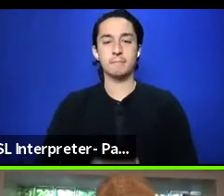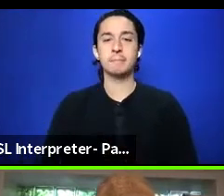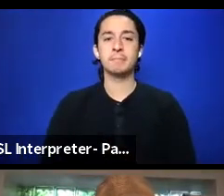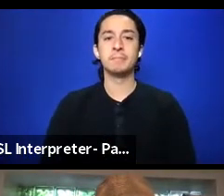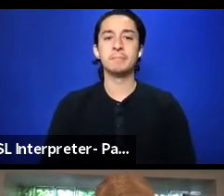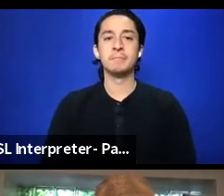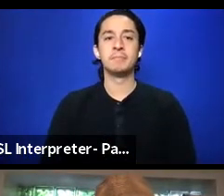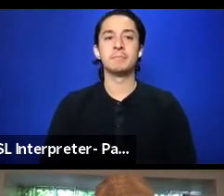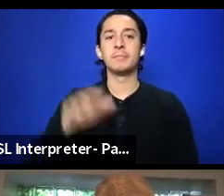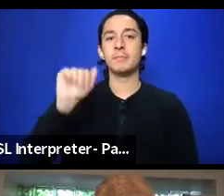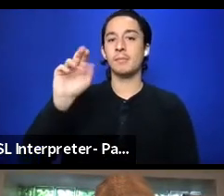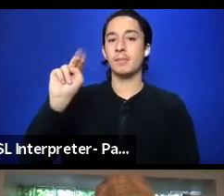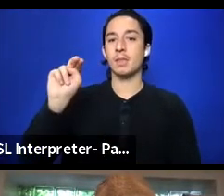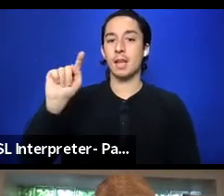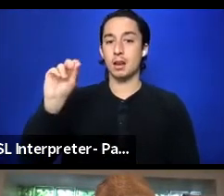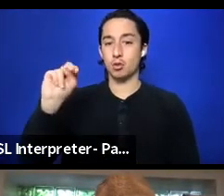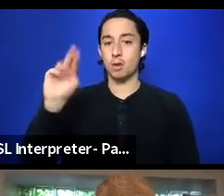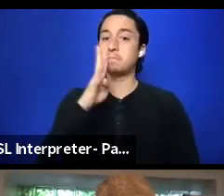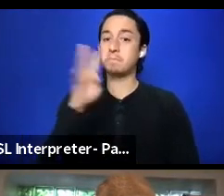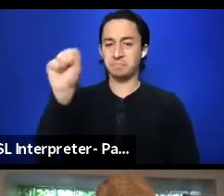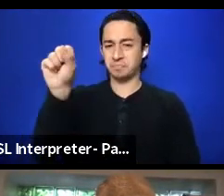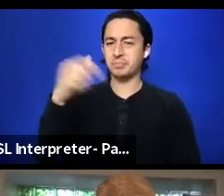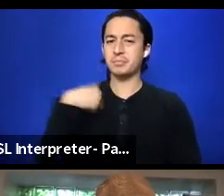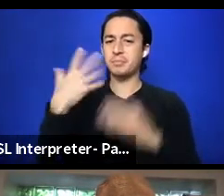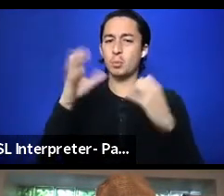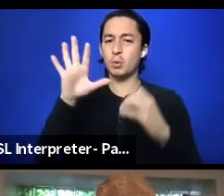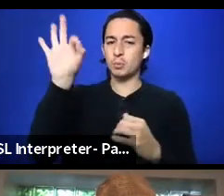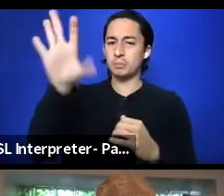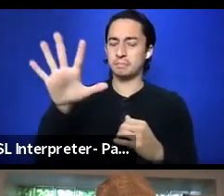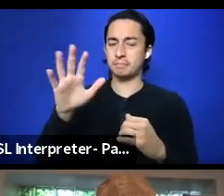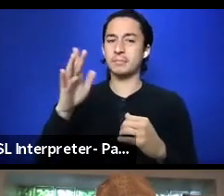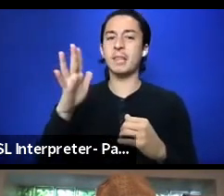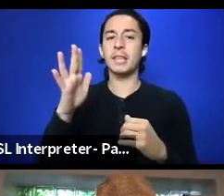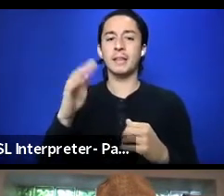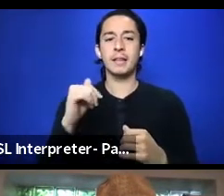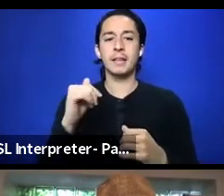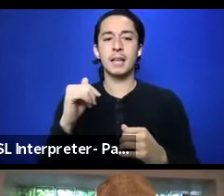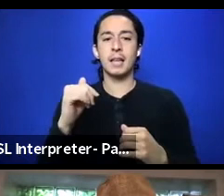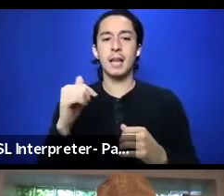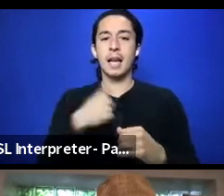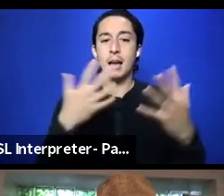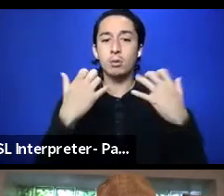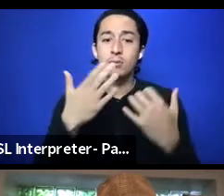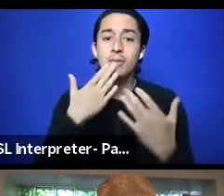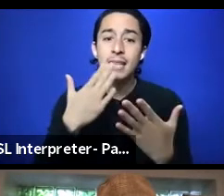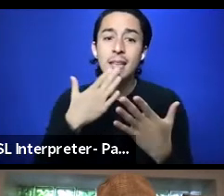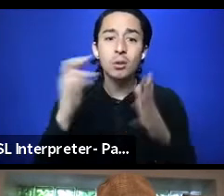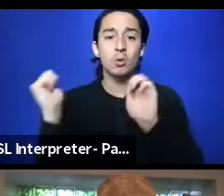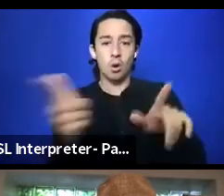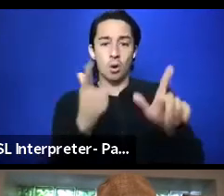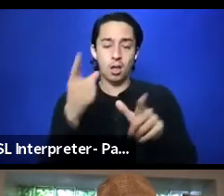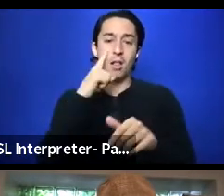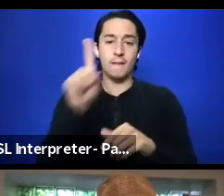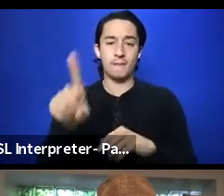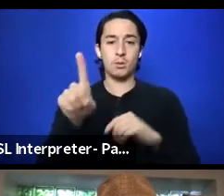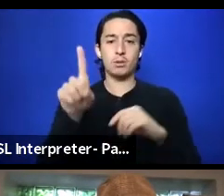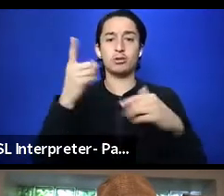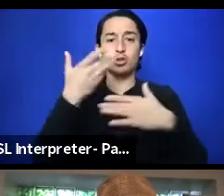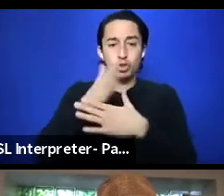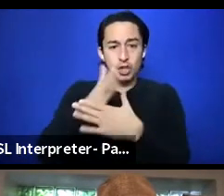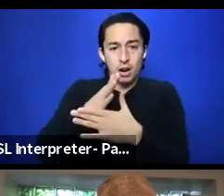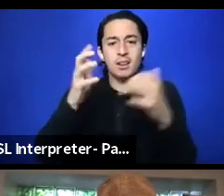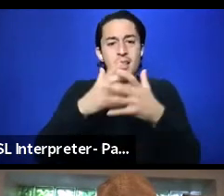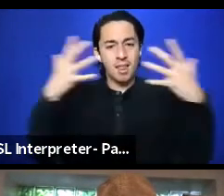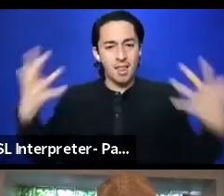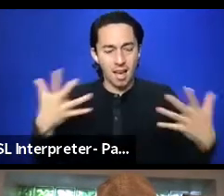yeah I want to throw out as I want to thank you all for sharing a lot